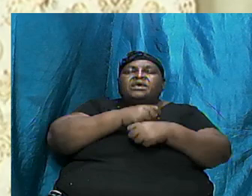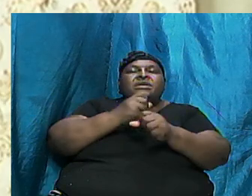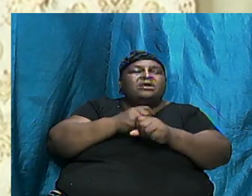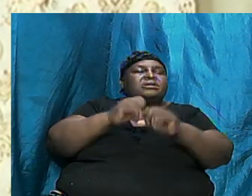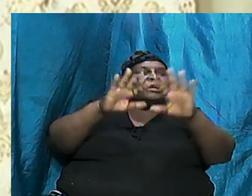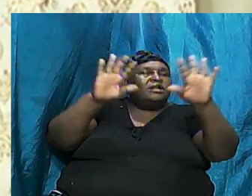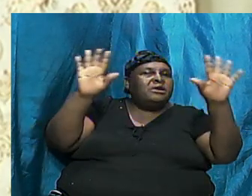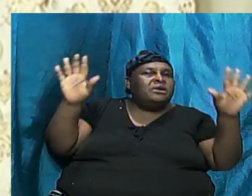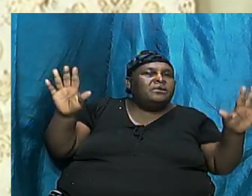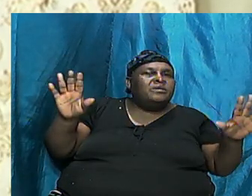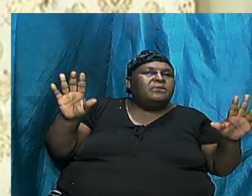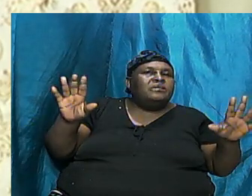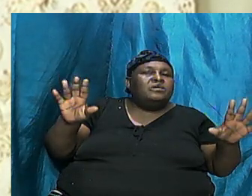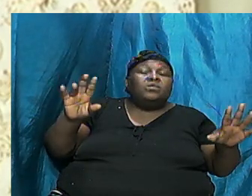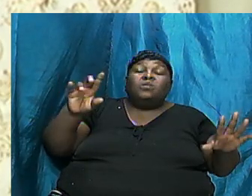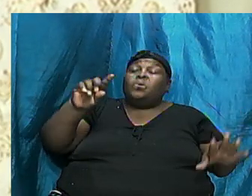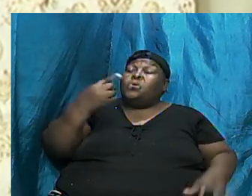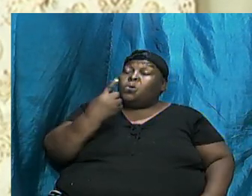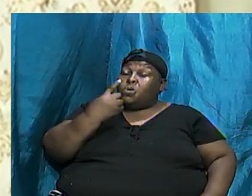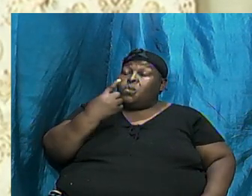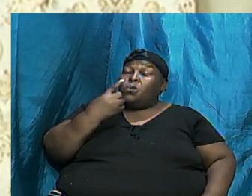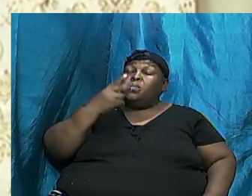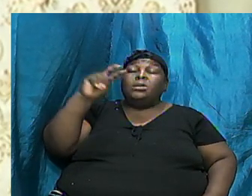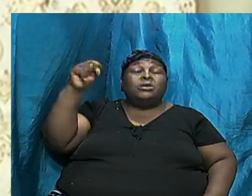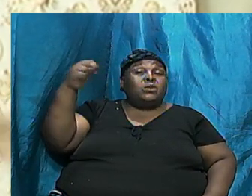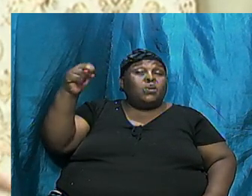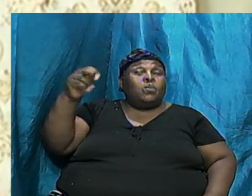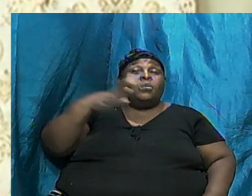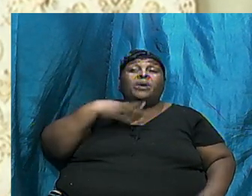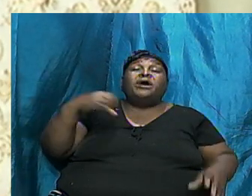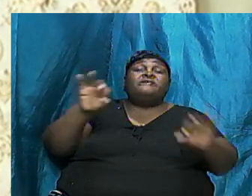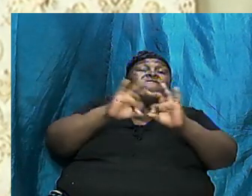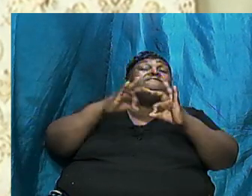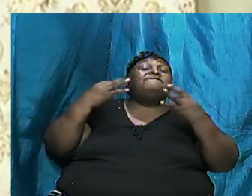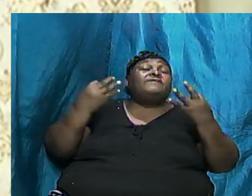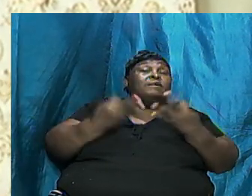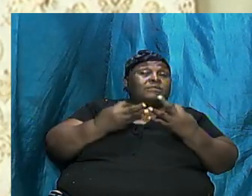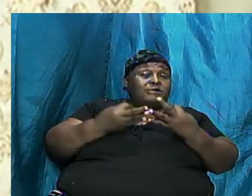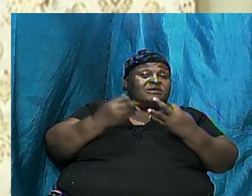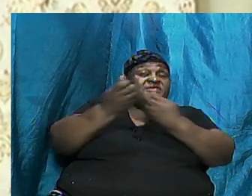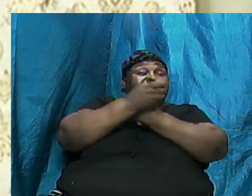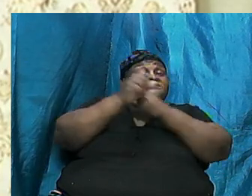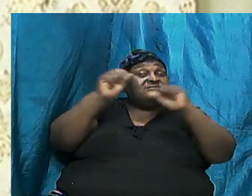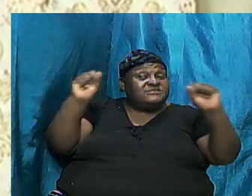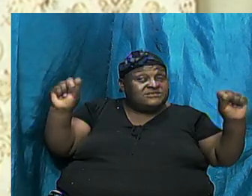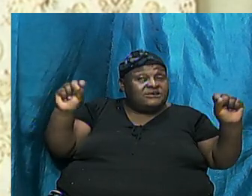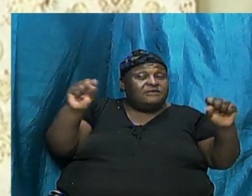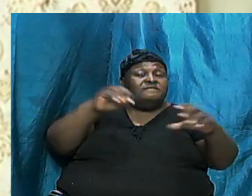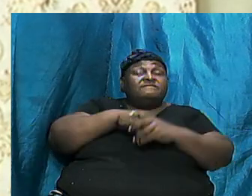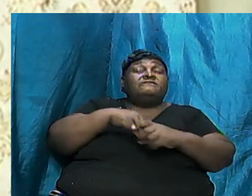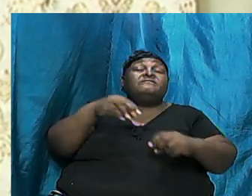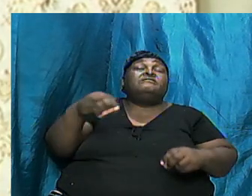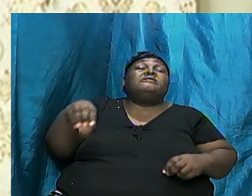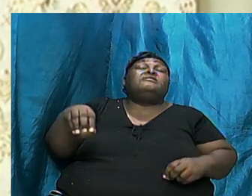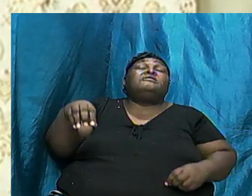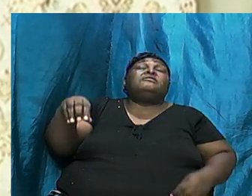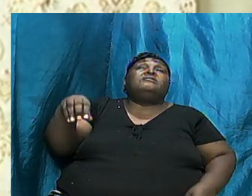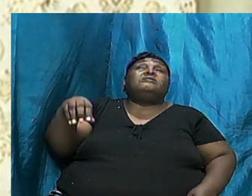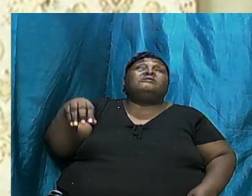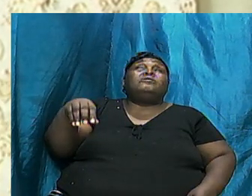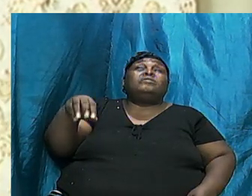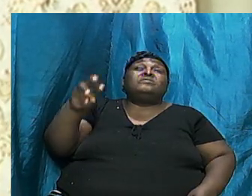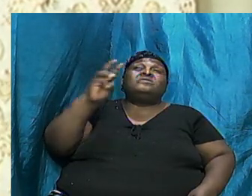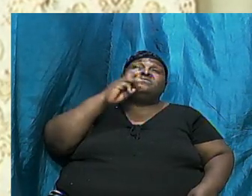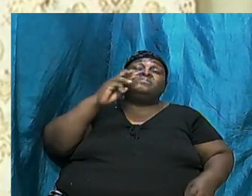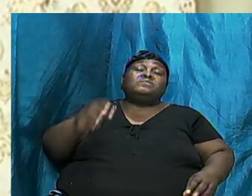it was only Noah and his children. It means that the earth that